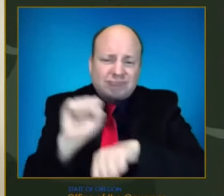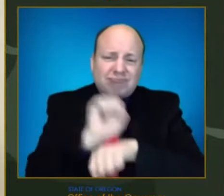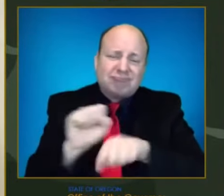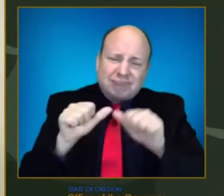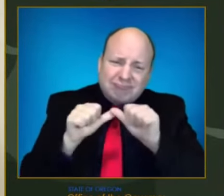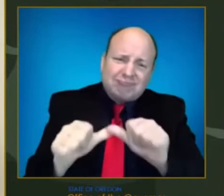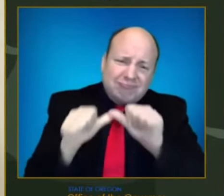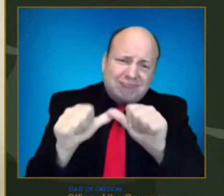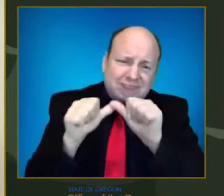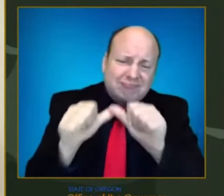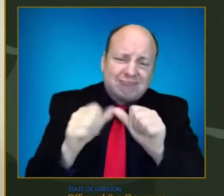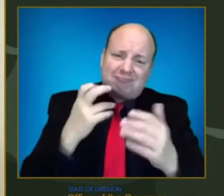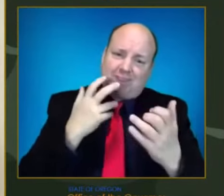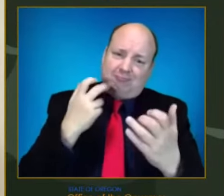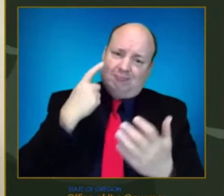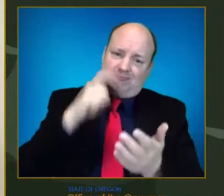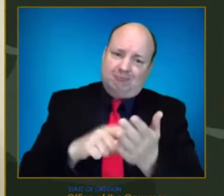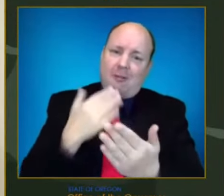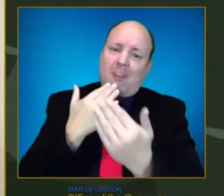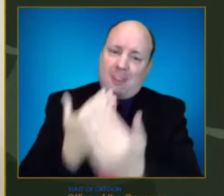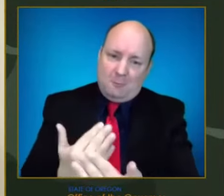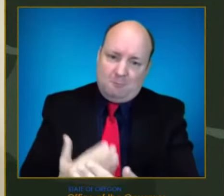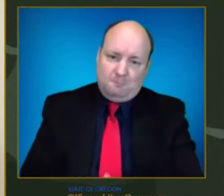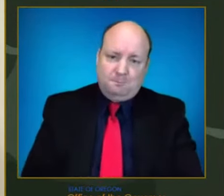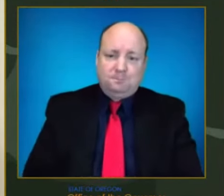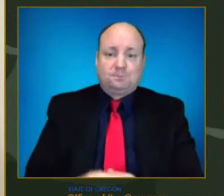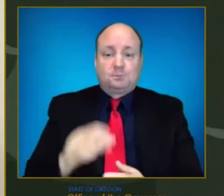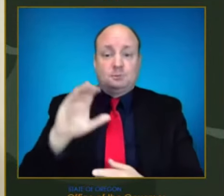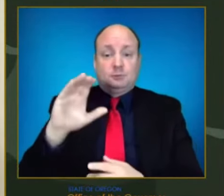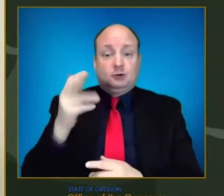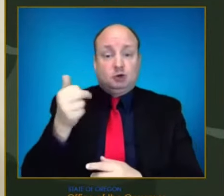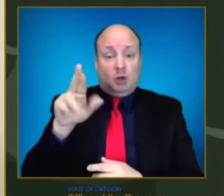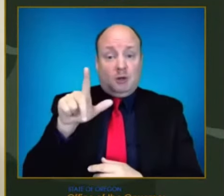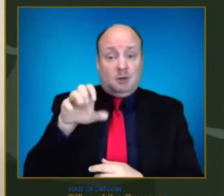healthy. With that, Charles, we are ready for questions.